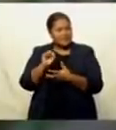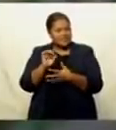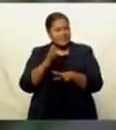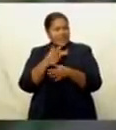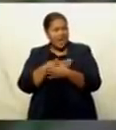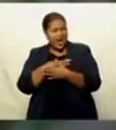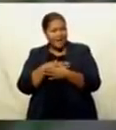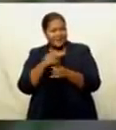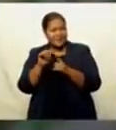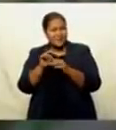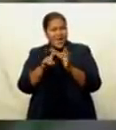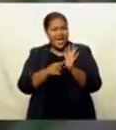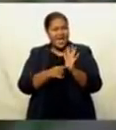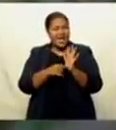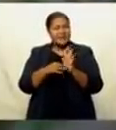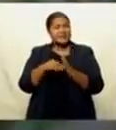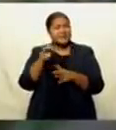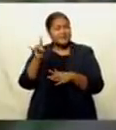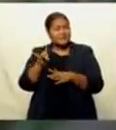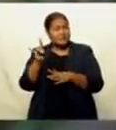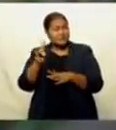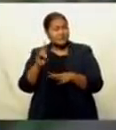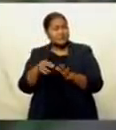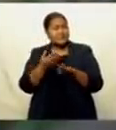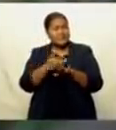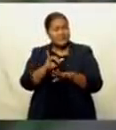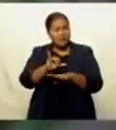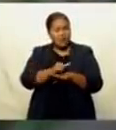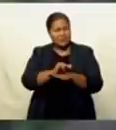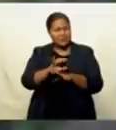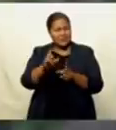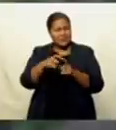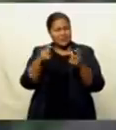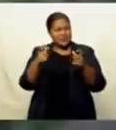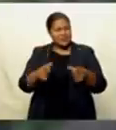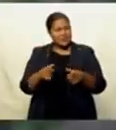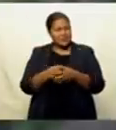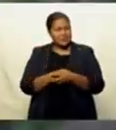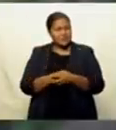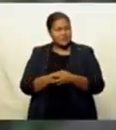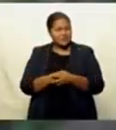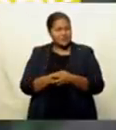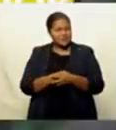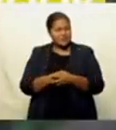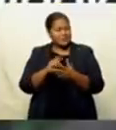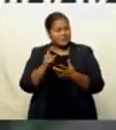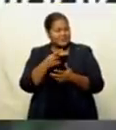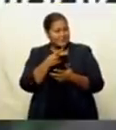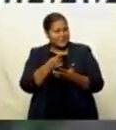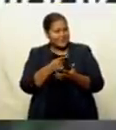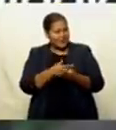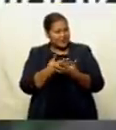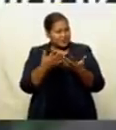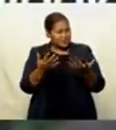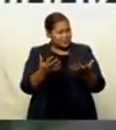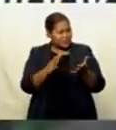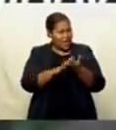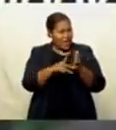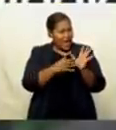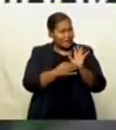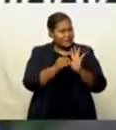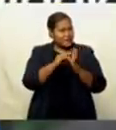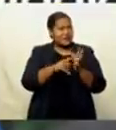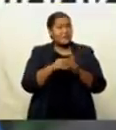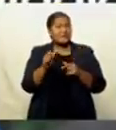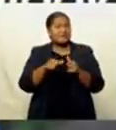expert at New York City's Animal Medical Center, tells parents that choosing a bigger breed like a Syrian hamster may be a better choice for